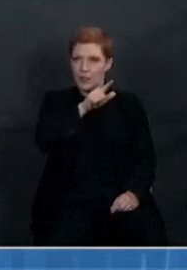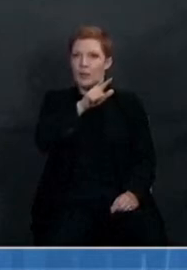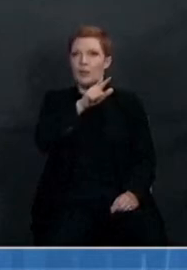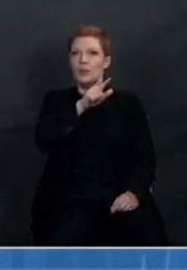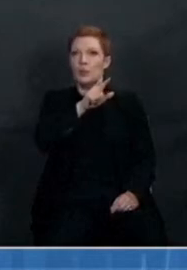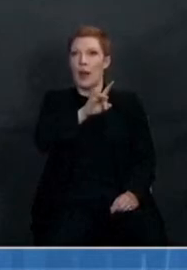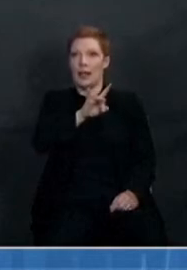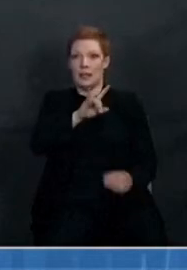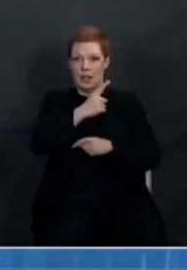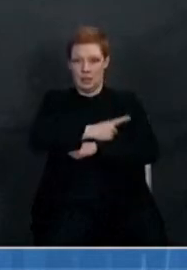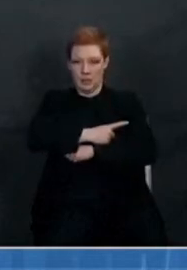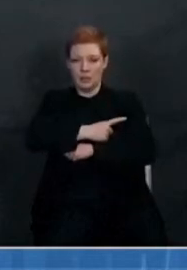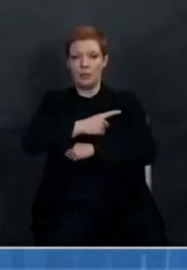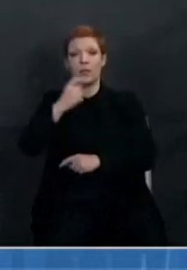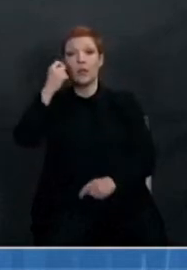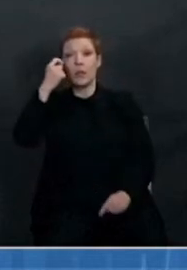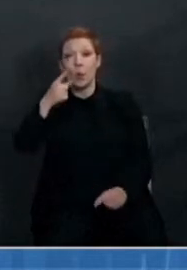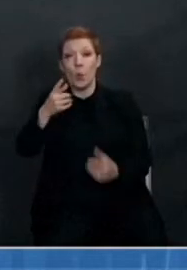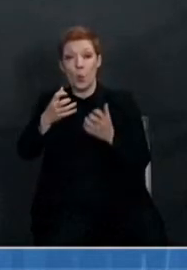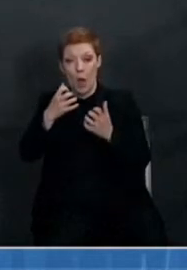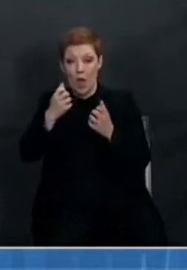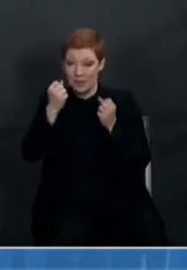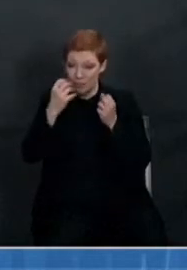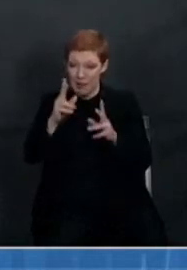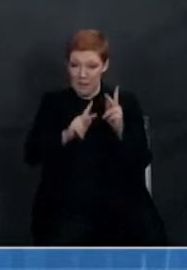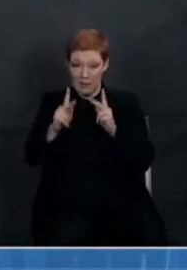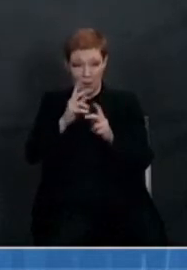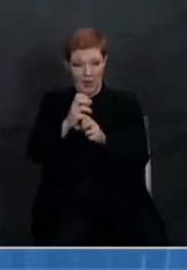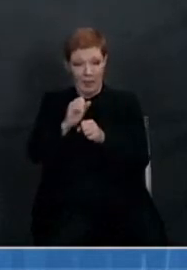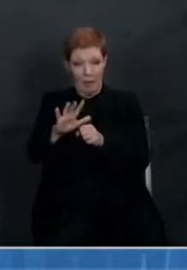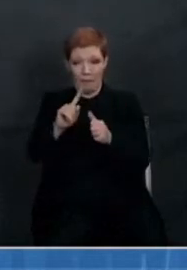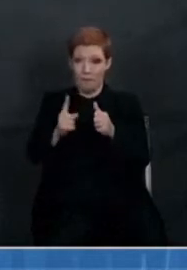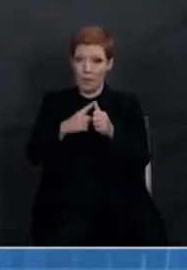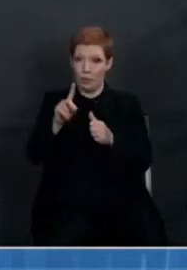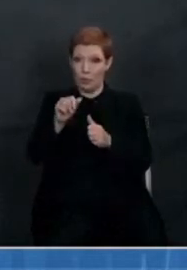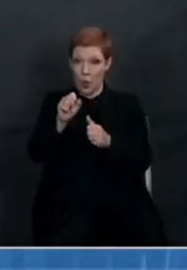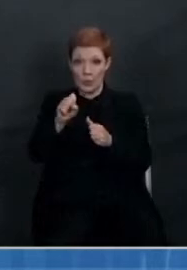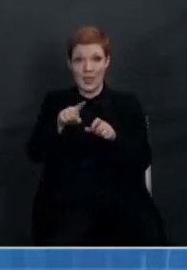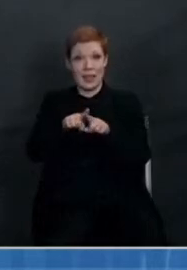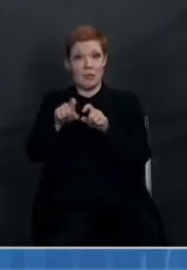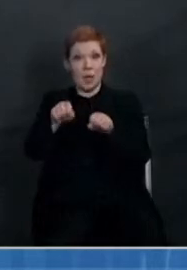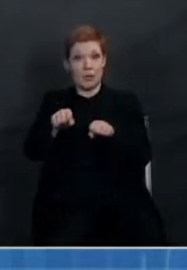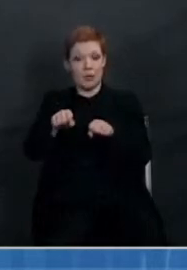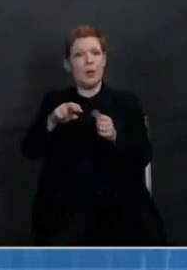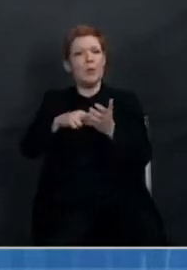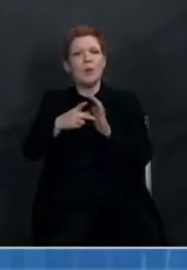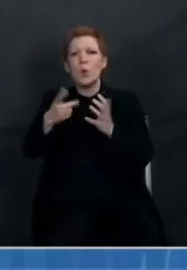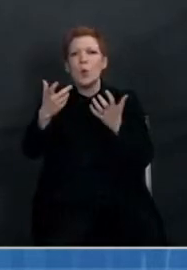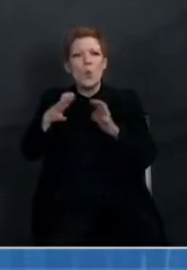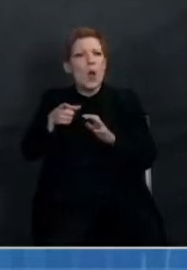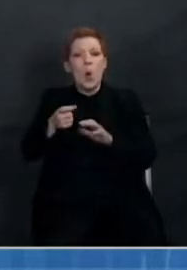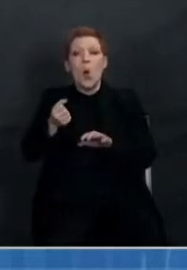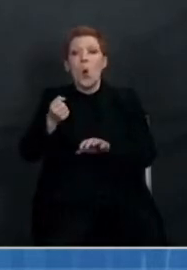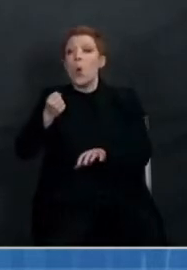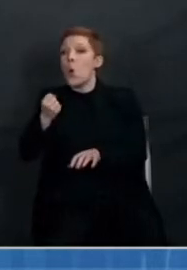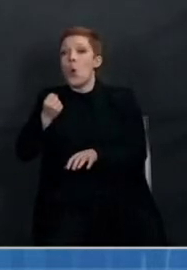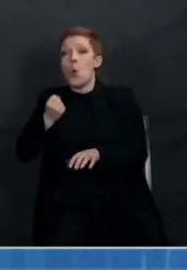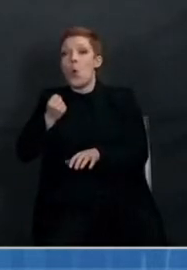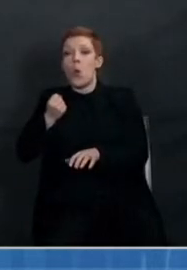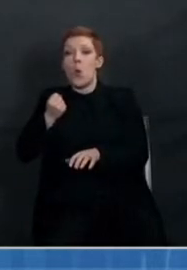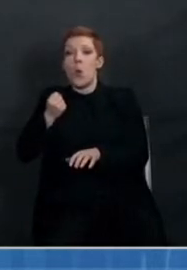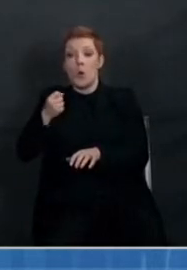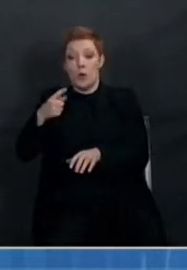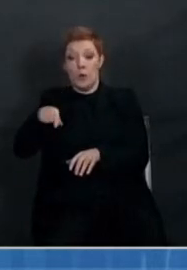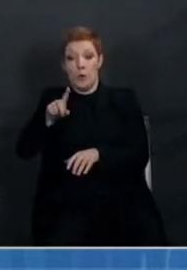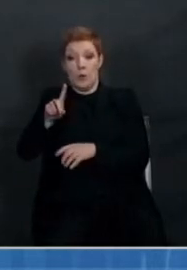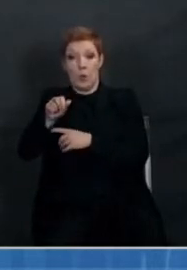get as many people to get their first dose as possible means rather than holding back on doses that